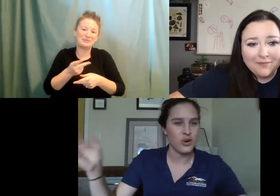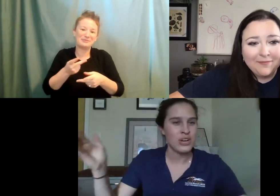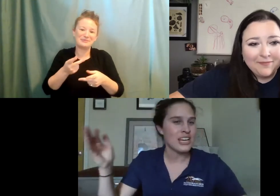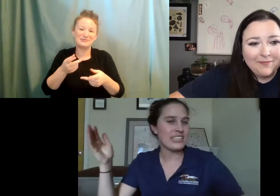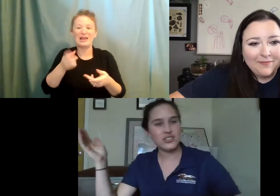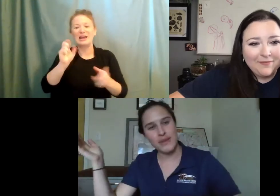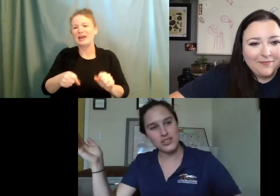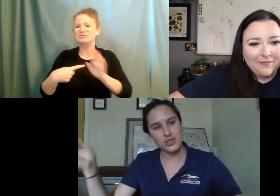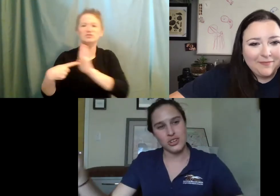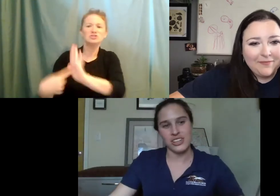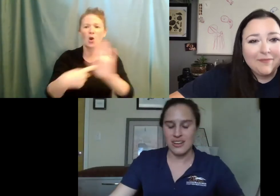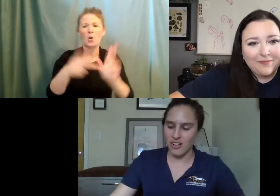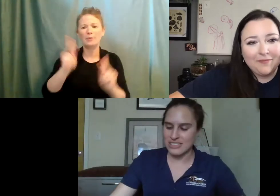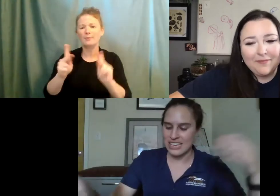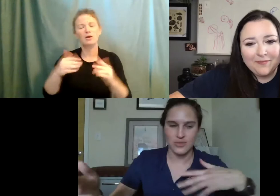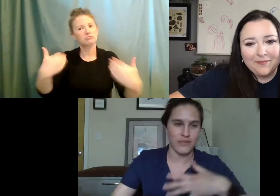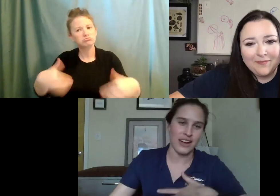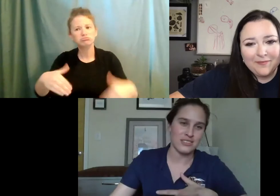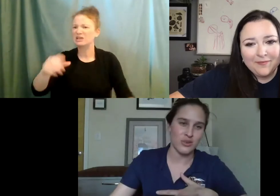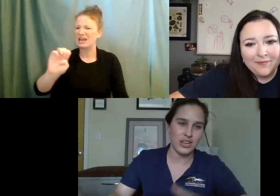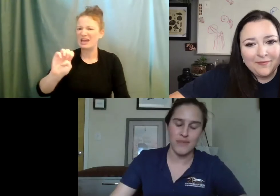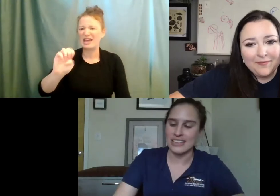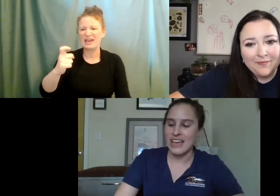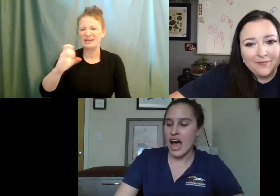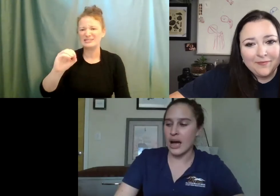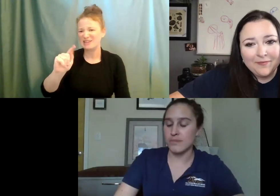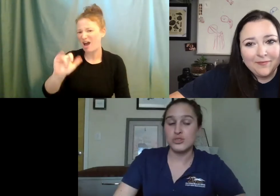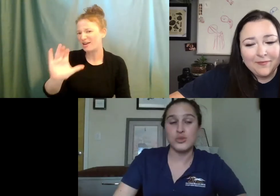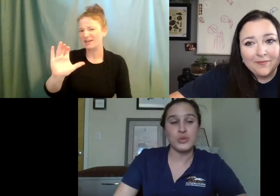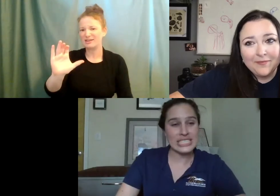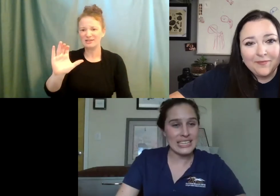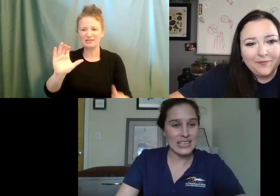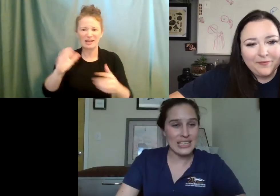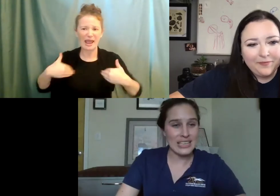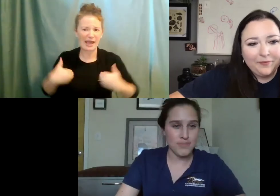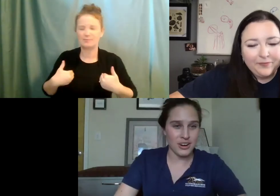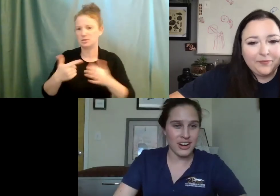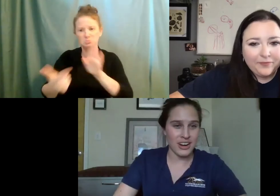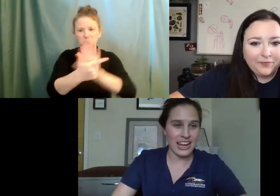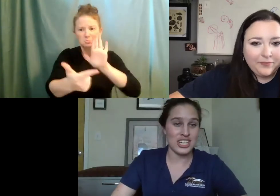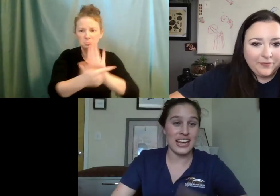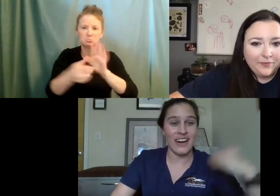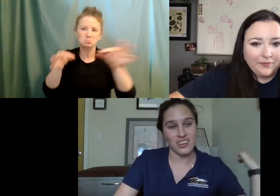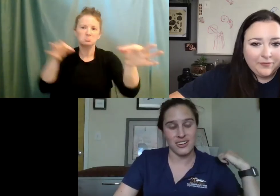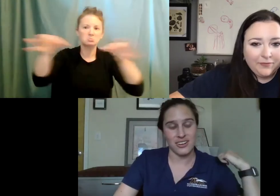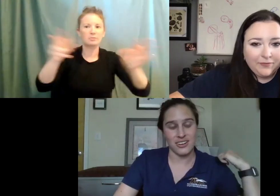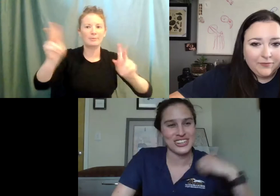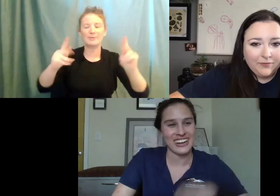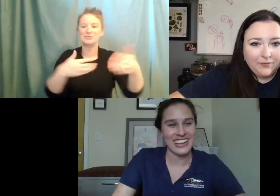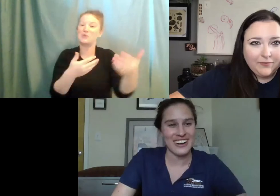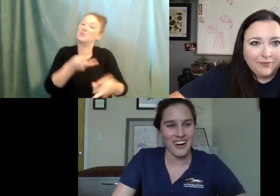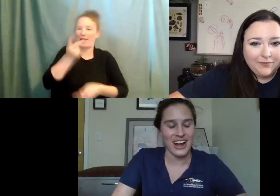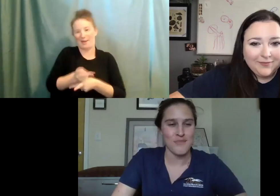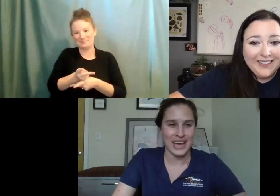trade is so detrimental and all these things. white boxes will make a pets. Um, so we did keep her and she now has our, our largest